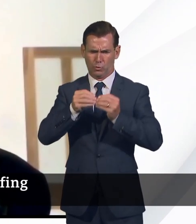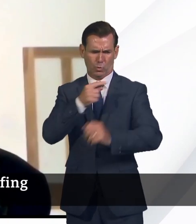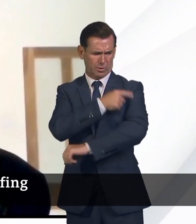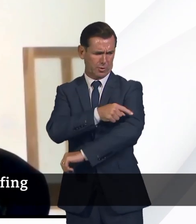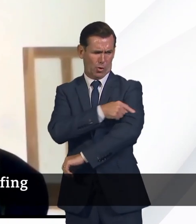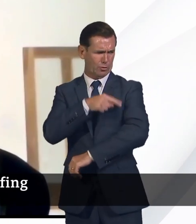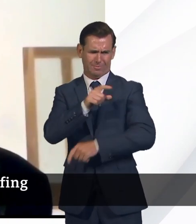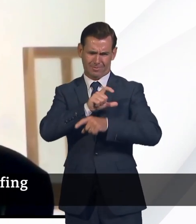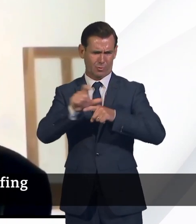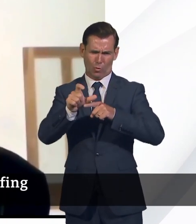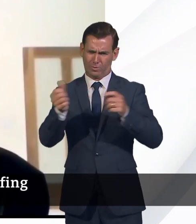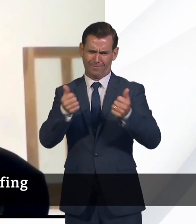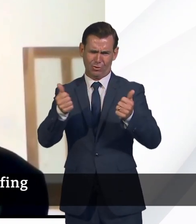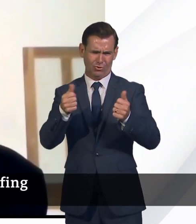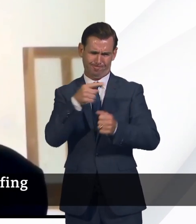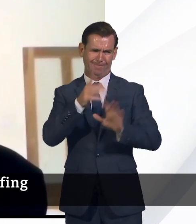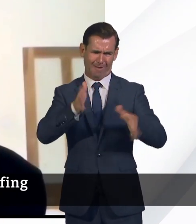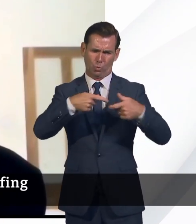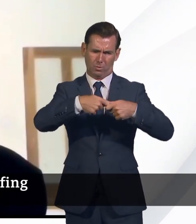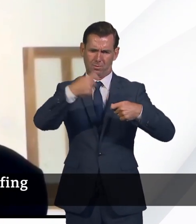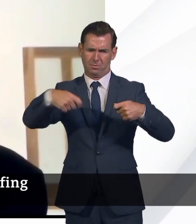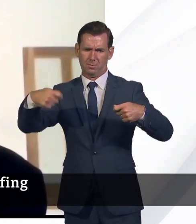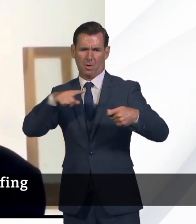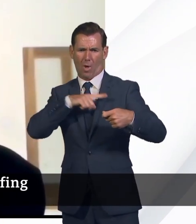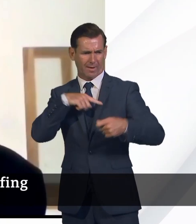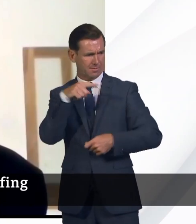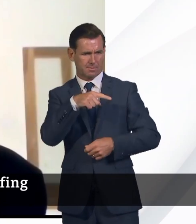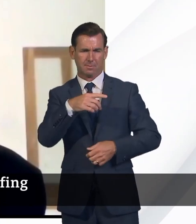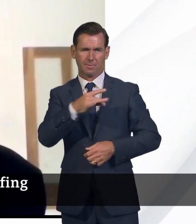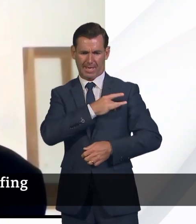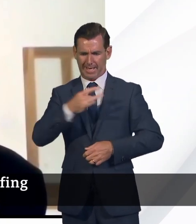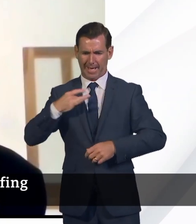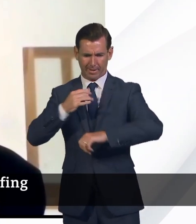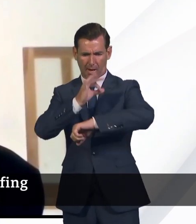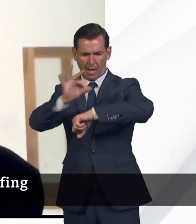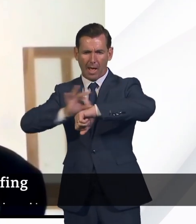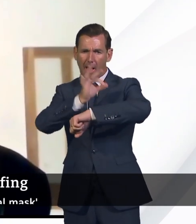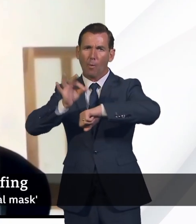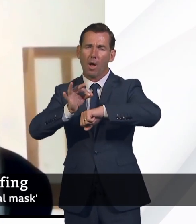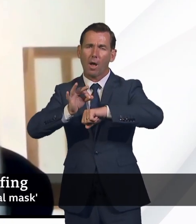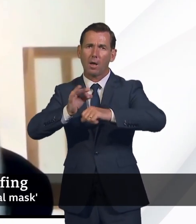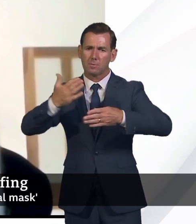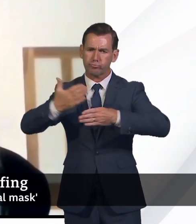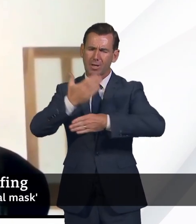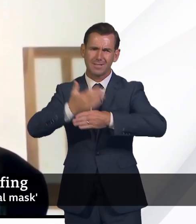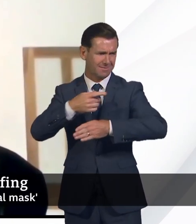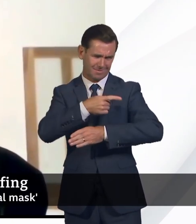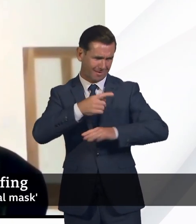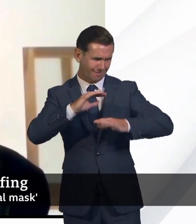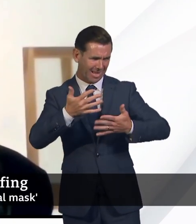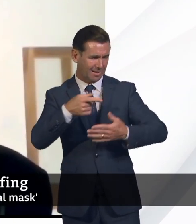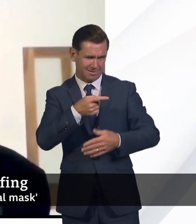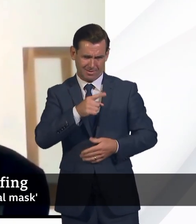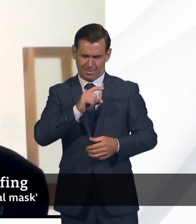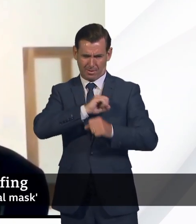because they haven't been able to meet, say, the clinical hours required due to the pandemic. therefore, not as many nurses are going to be